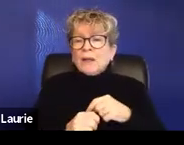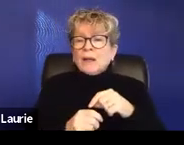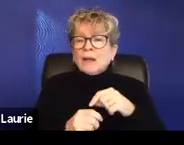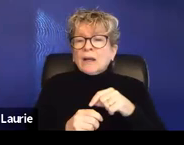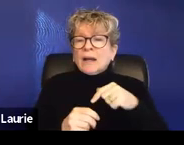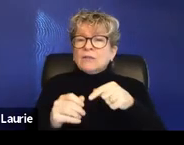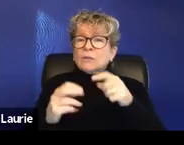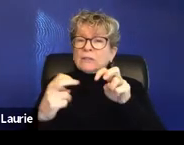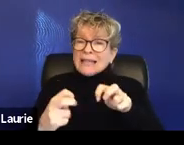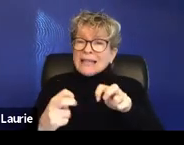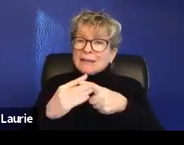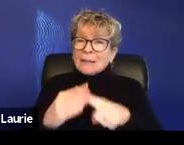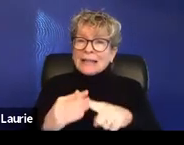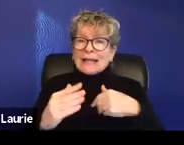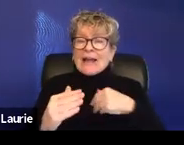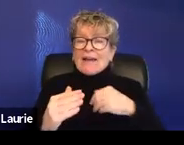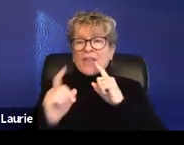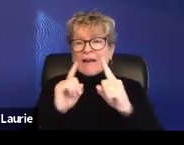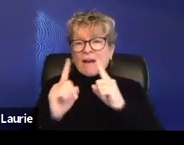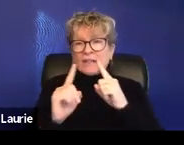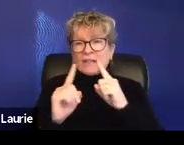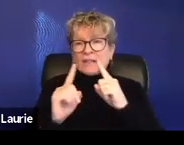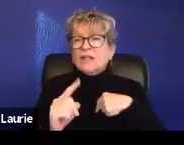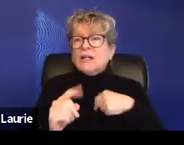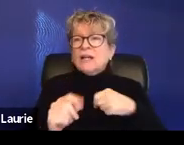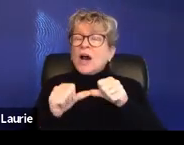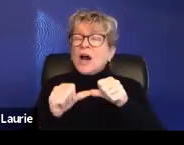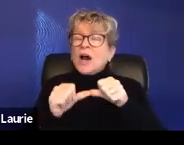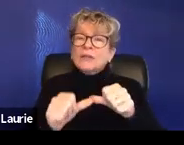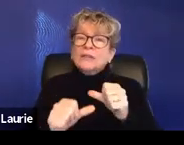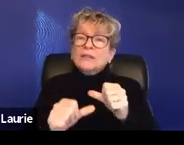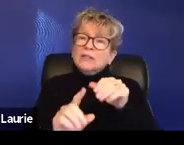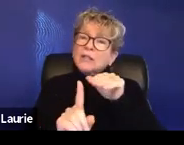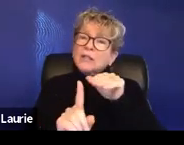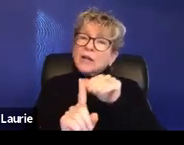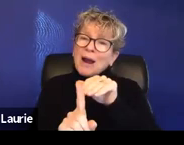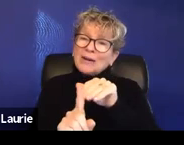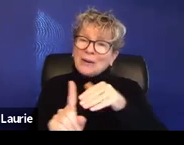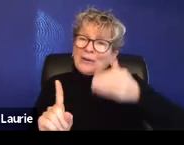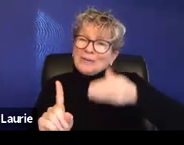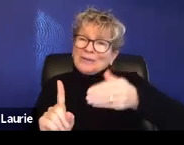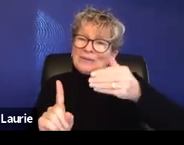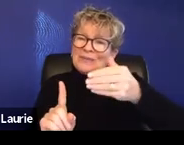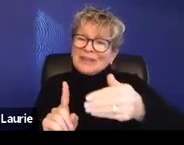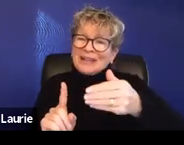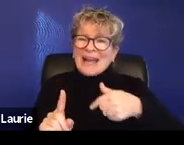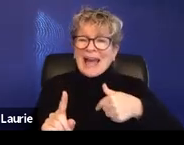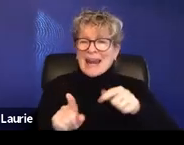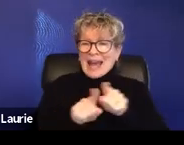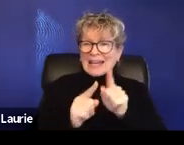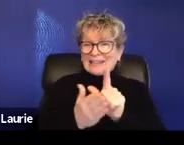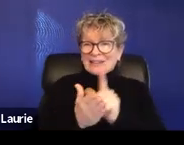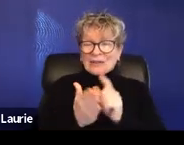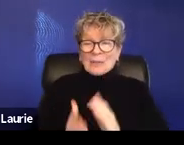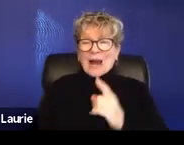very beginning, but just have it an ongoing way, just as a reminder. And as an attorney, my recommendation is